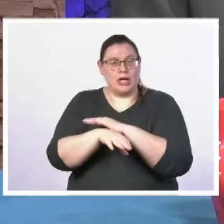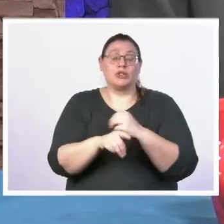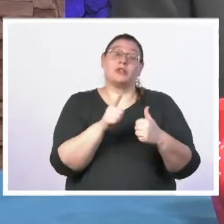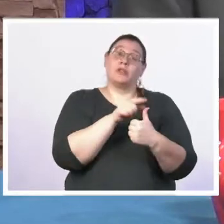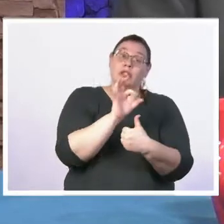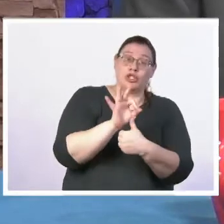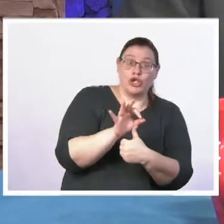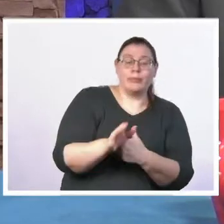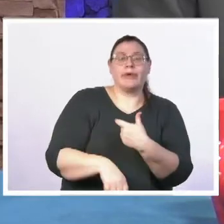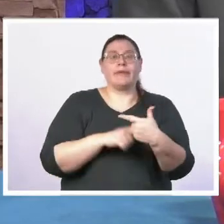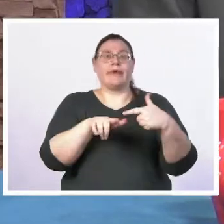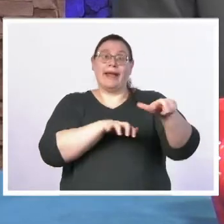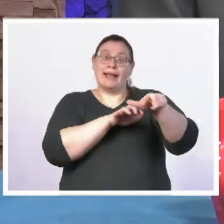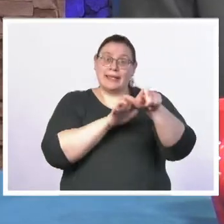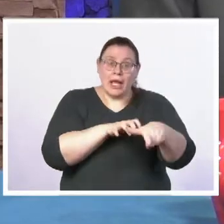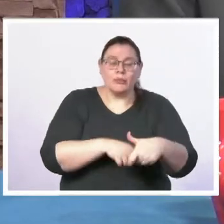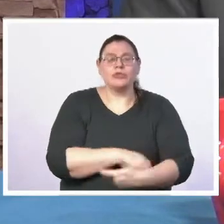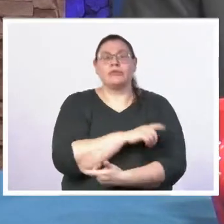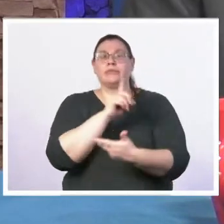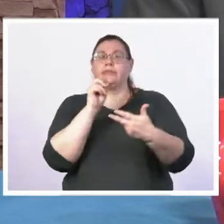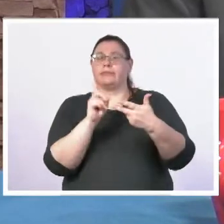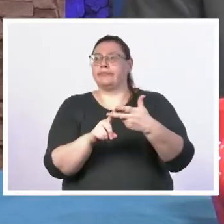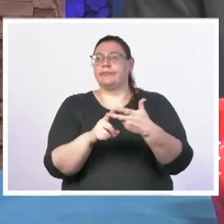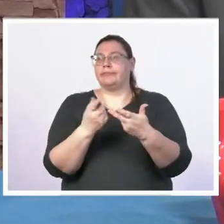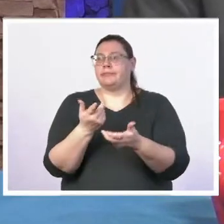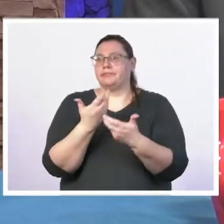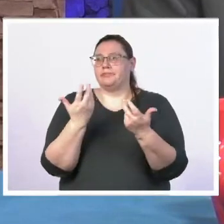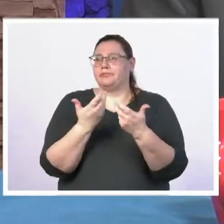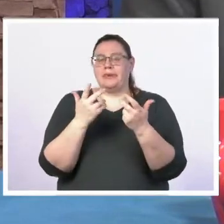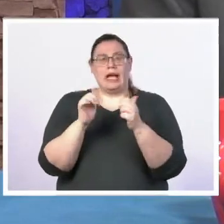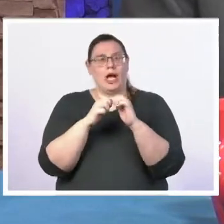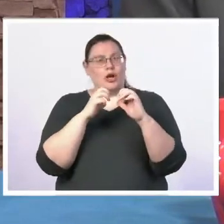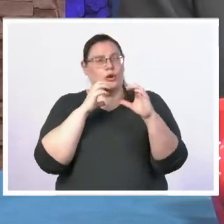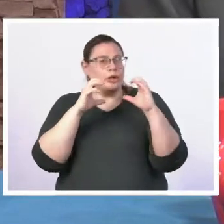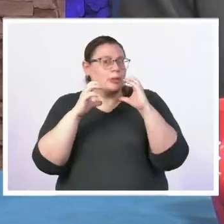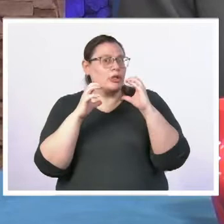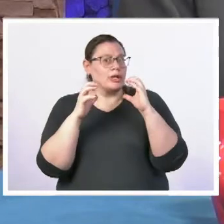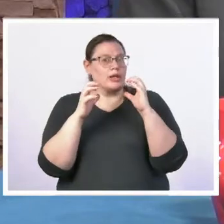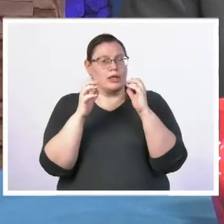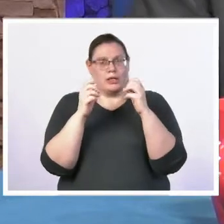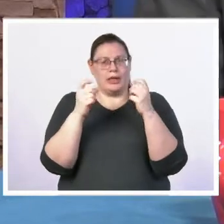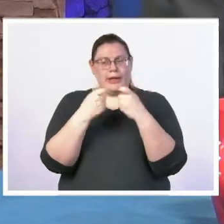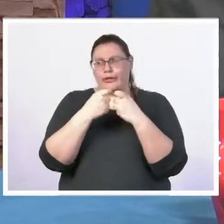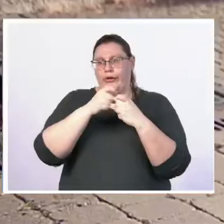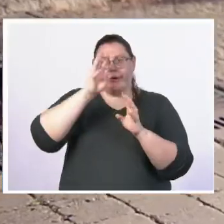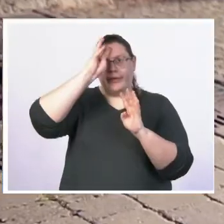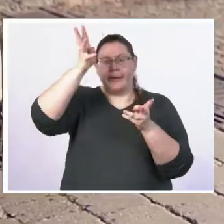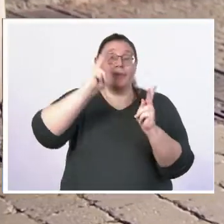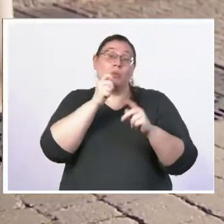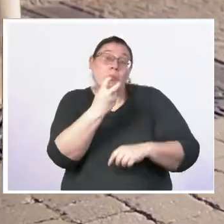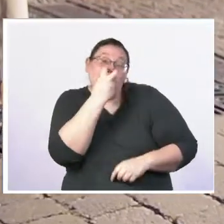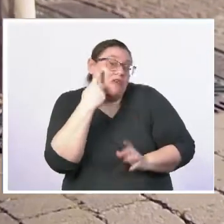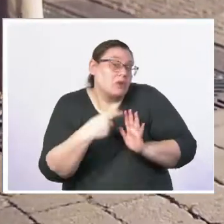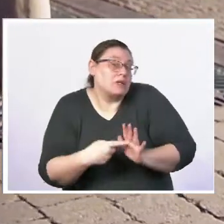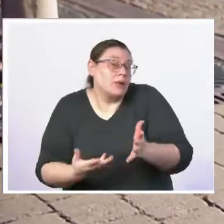captioning how we communicate electronically say to people who are blind